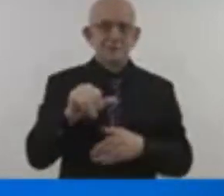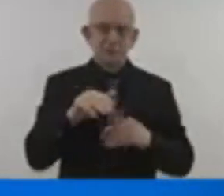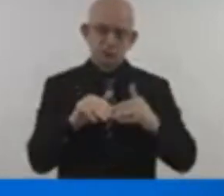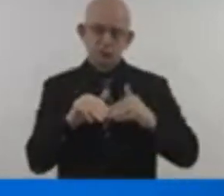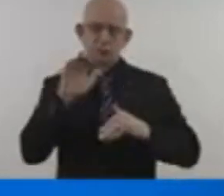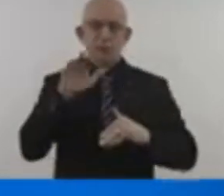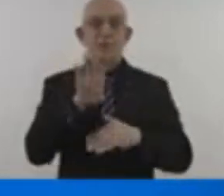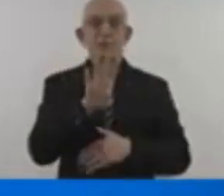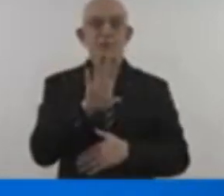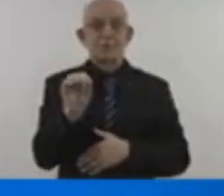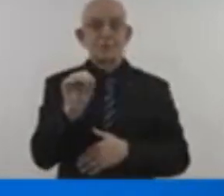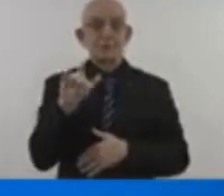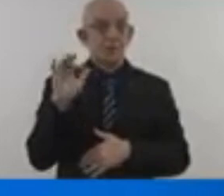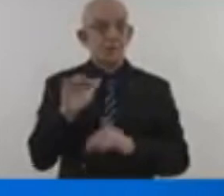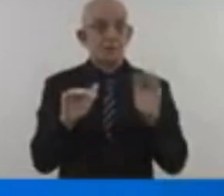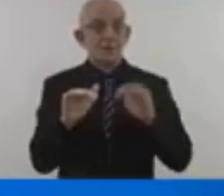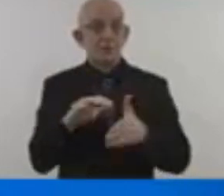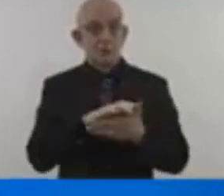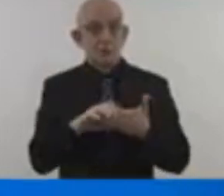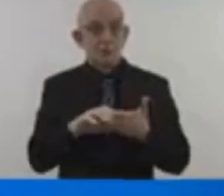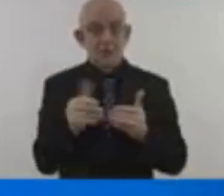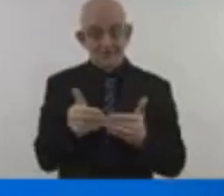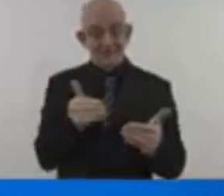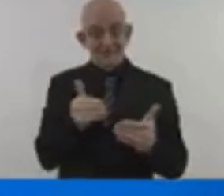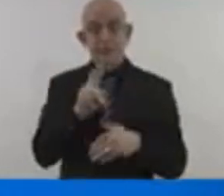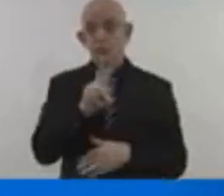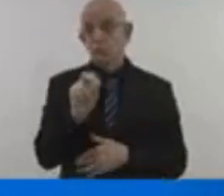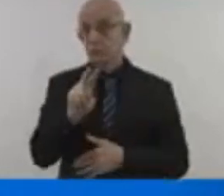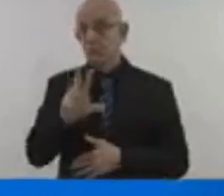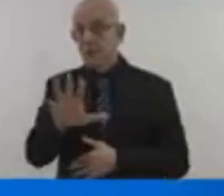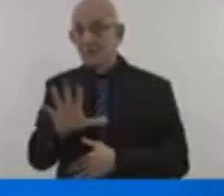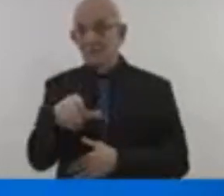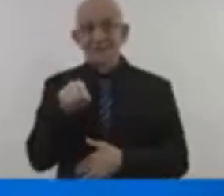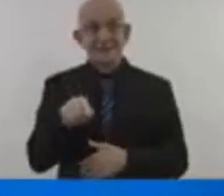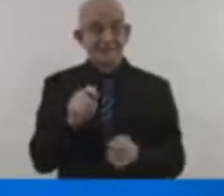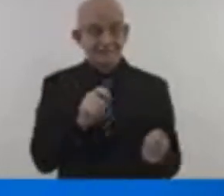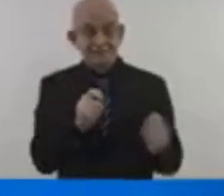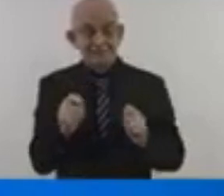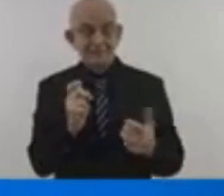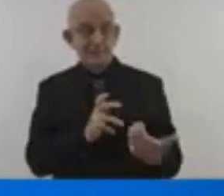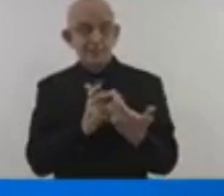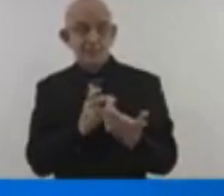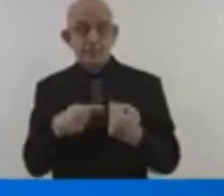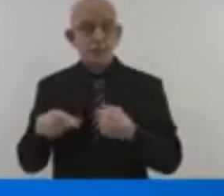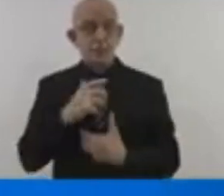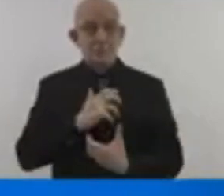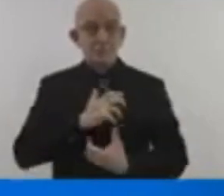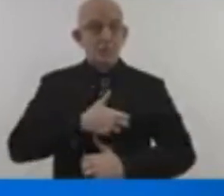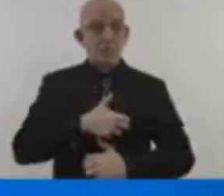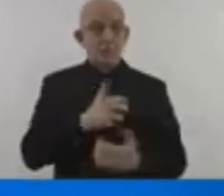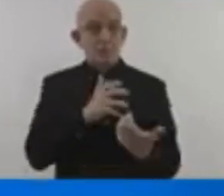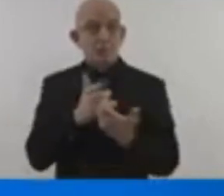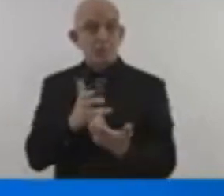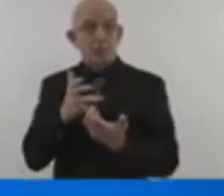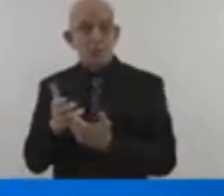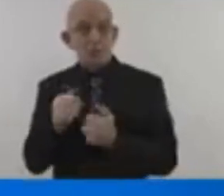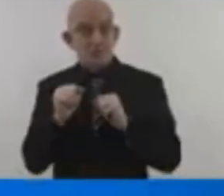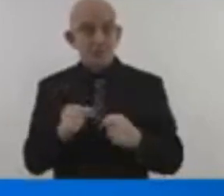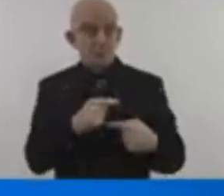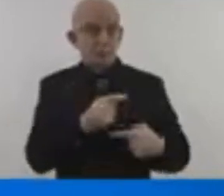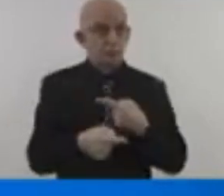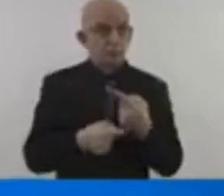countries' new climate action plans to set out adaptation financing needs. And we need every person on Earth